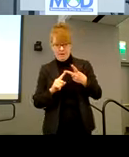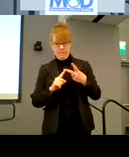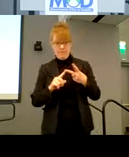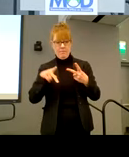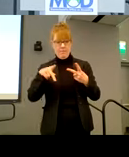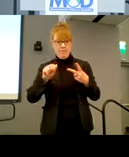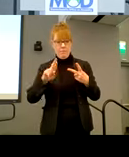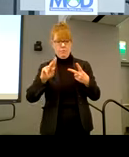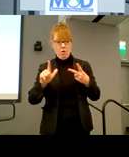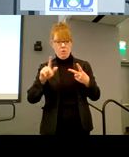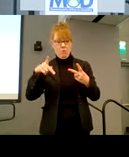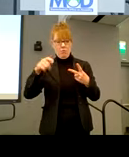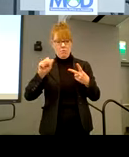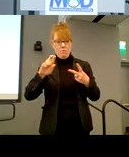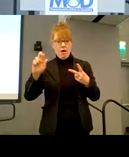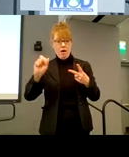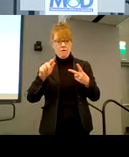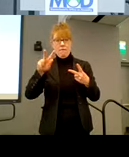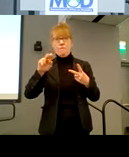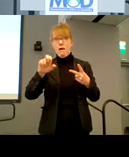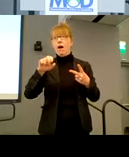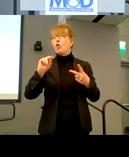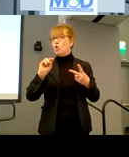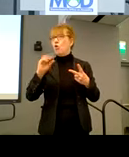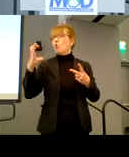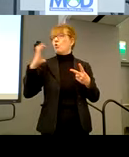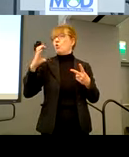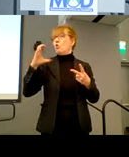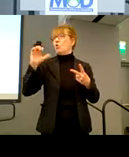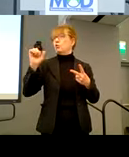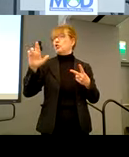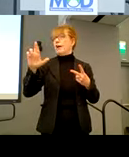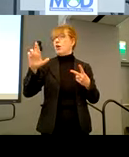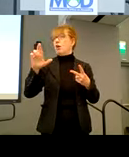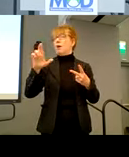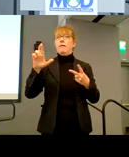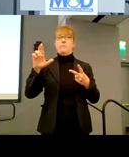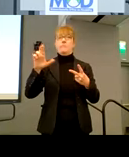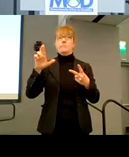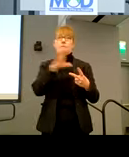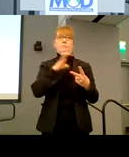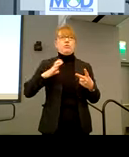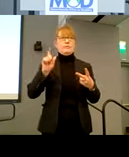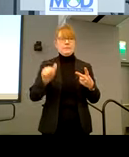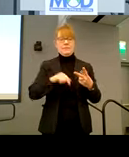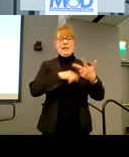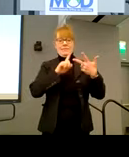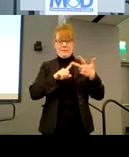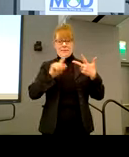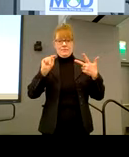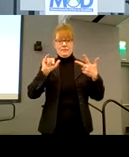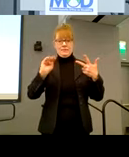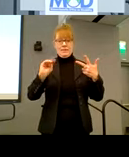Paravano, who is the, uh, commission, uh, the co-chair of the commission on disabilities. We'll, we'll discuss it. And Tim Ross, who was also the ADA coordinator.